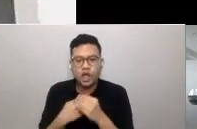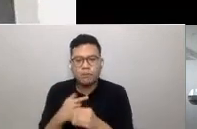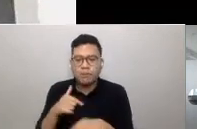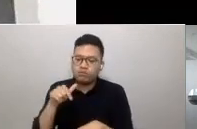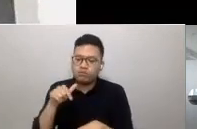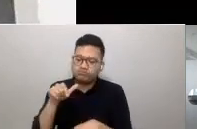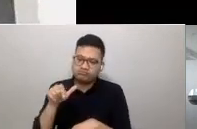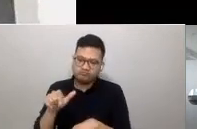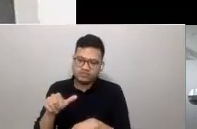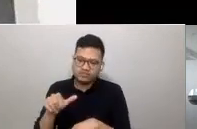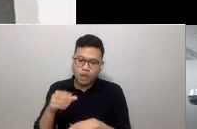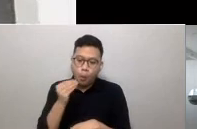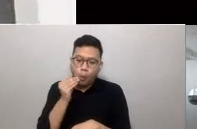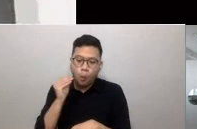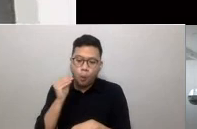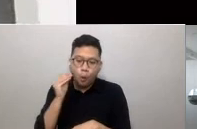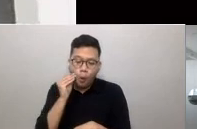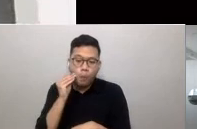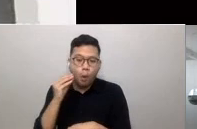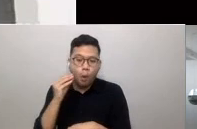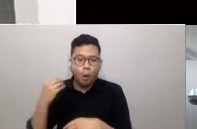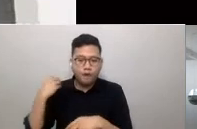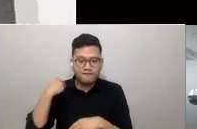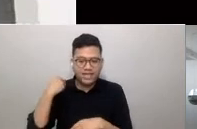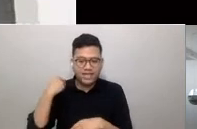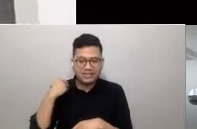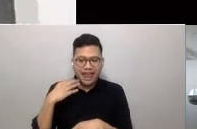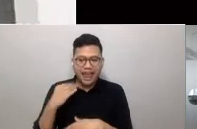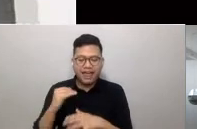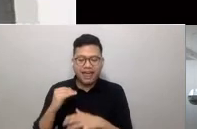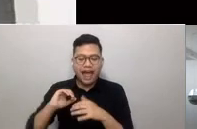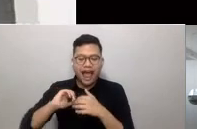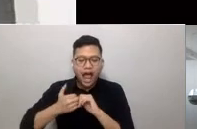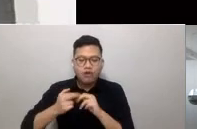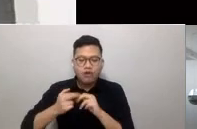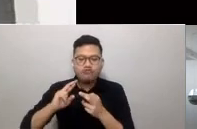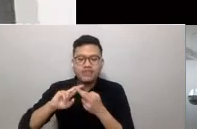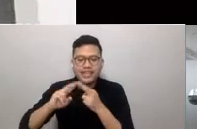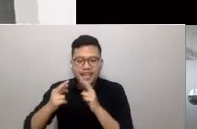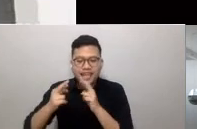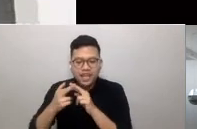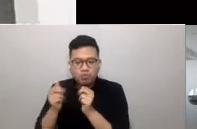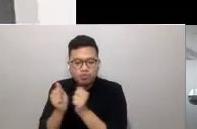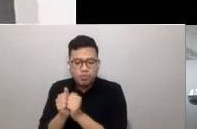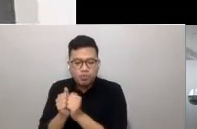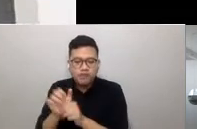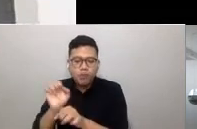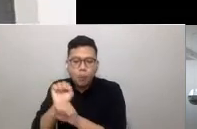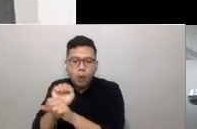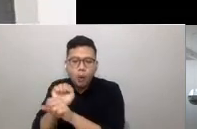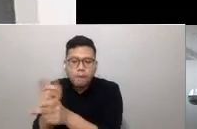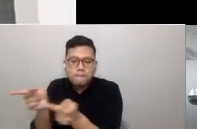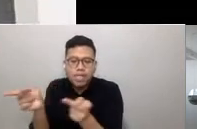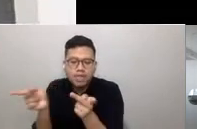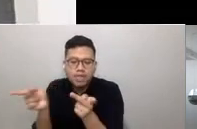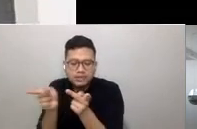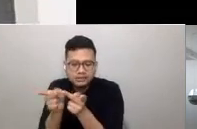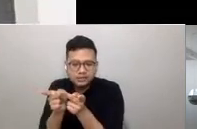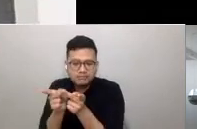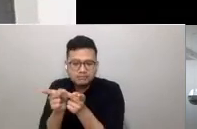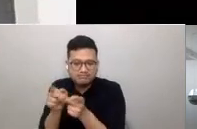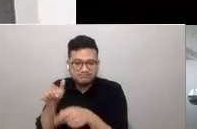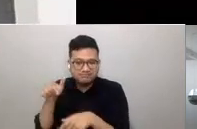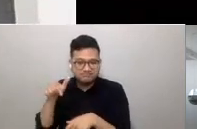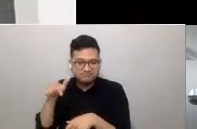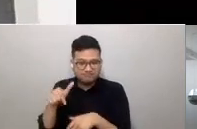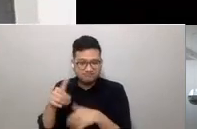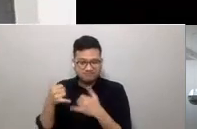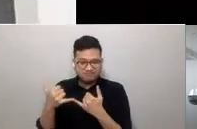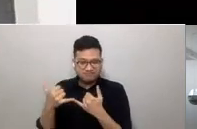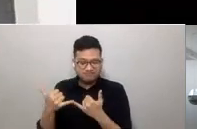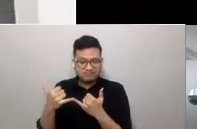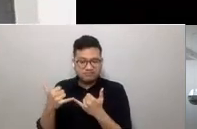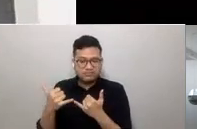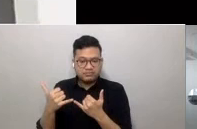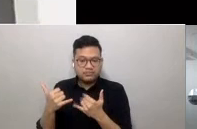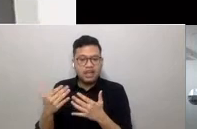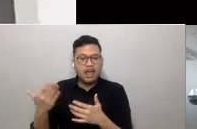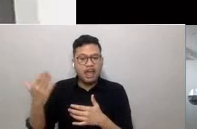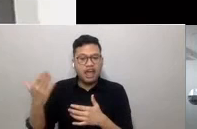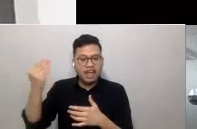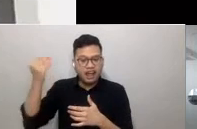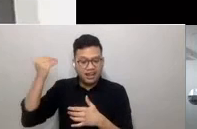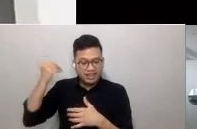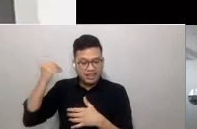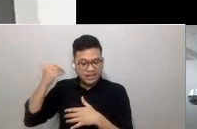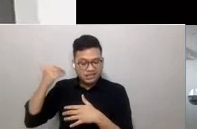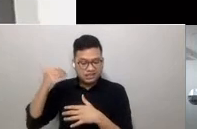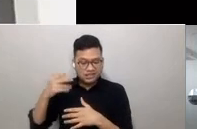of the home office and its relationship to the workplace. Turn of the 20th century workplaces resembled factories of